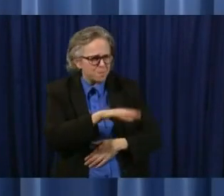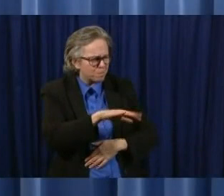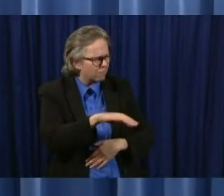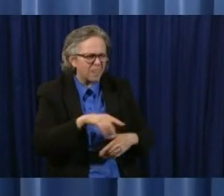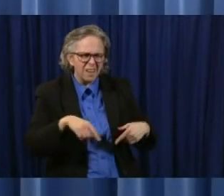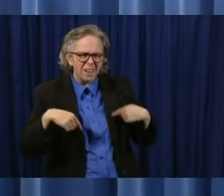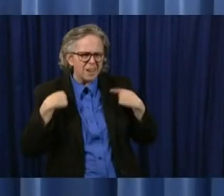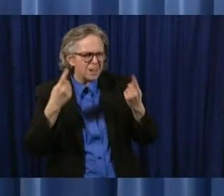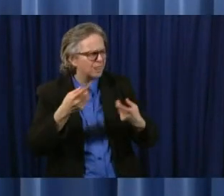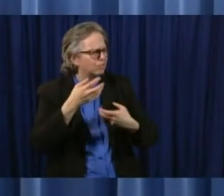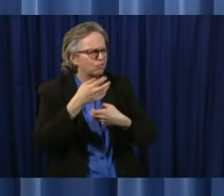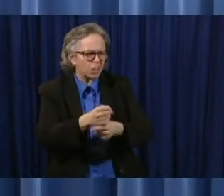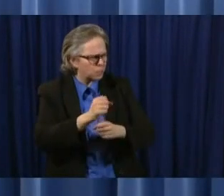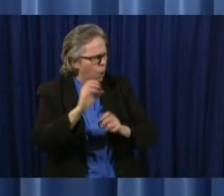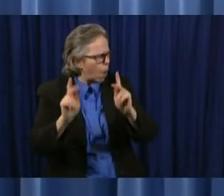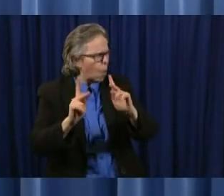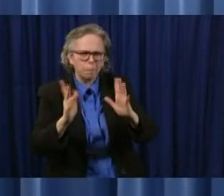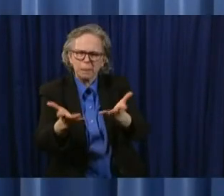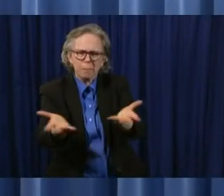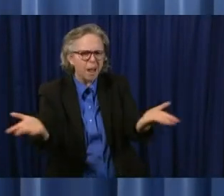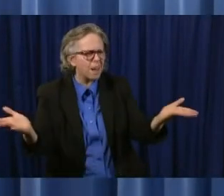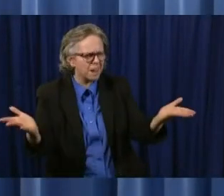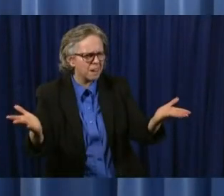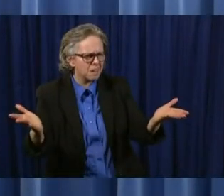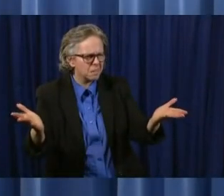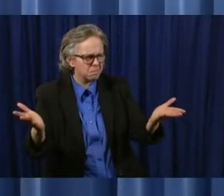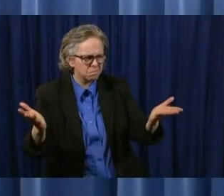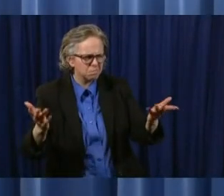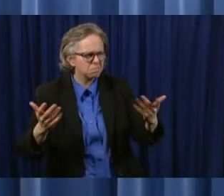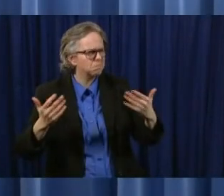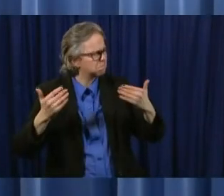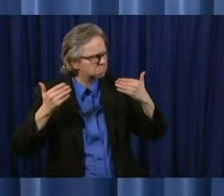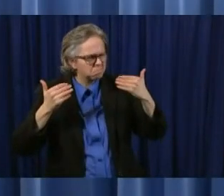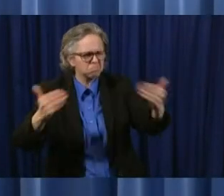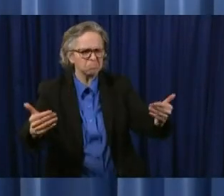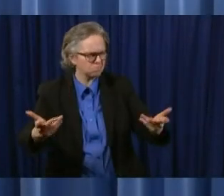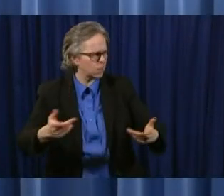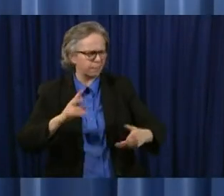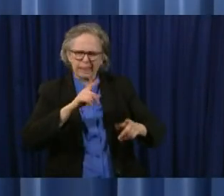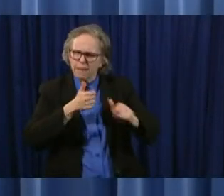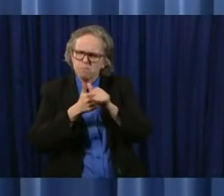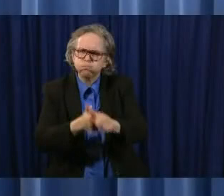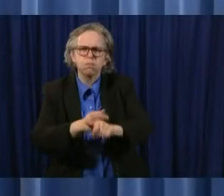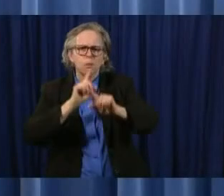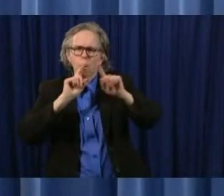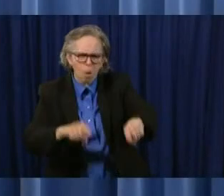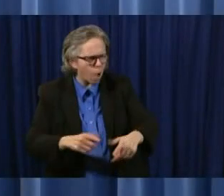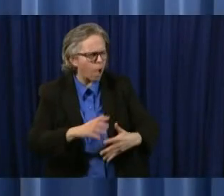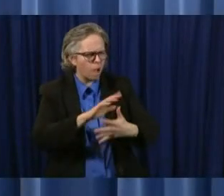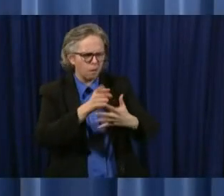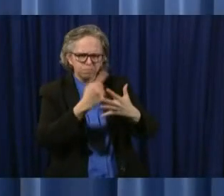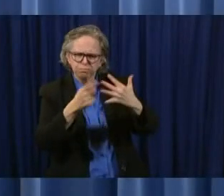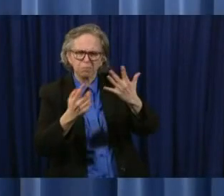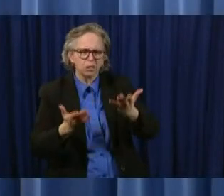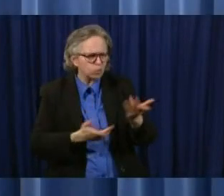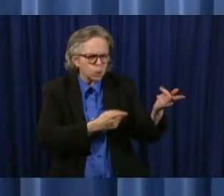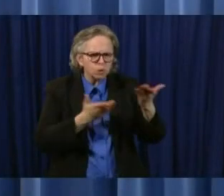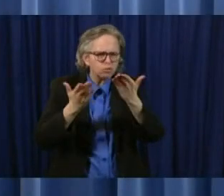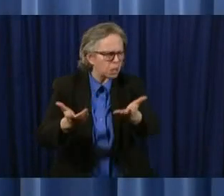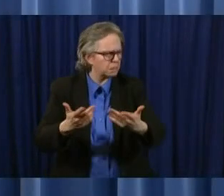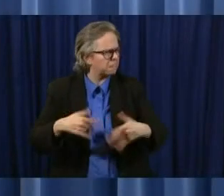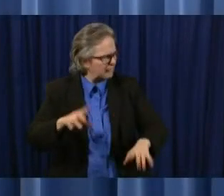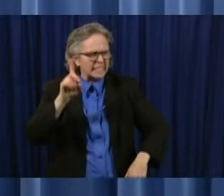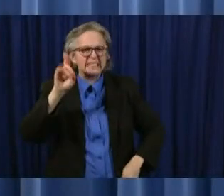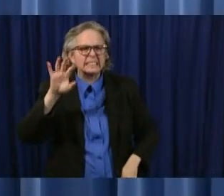uh as these orders were made these sometimes suggestions were made and ohioans did amazingly